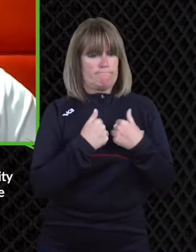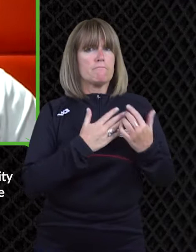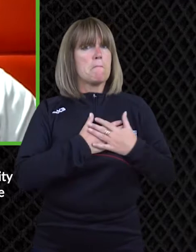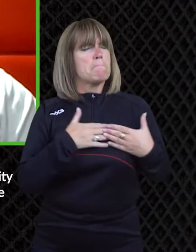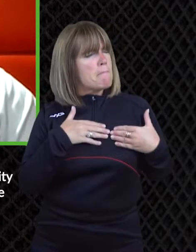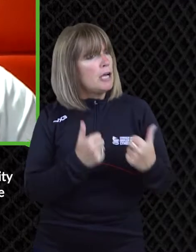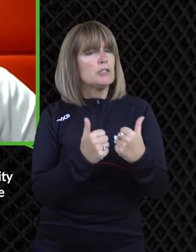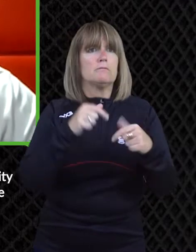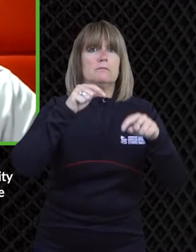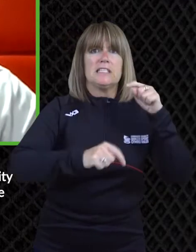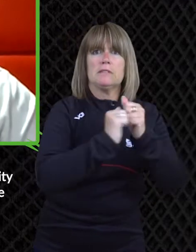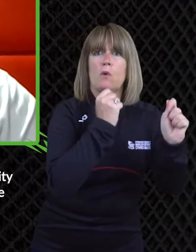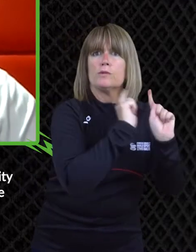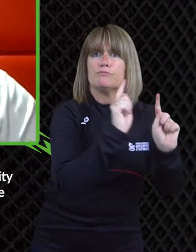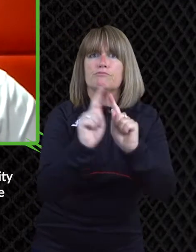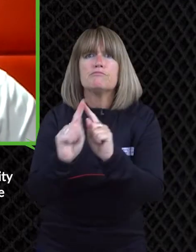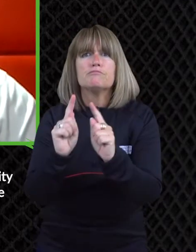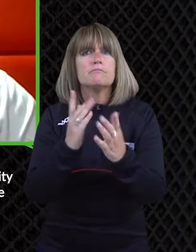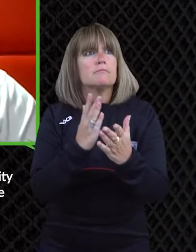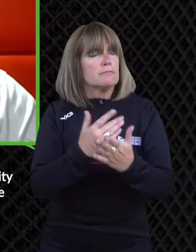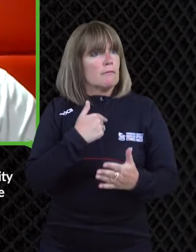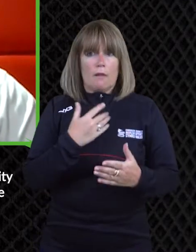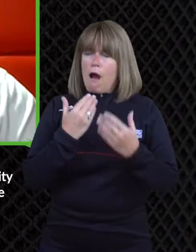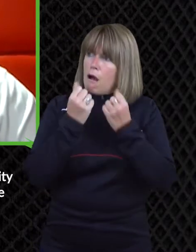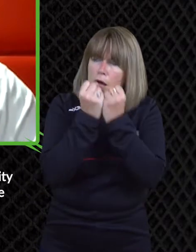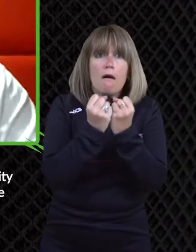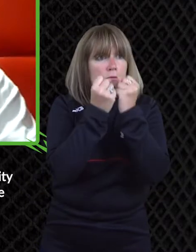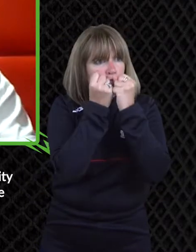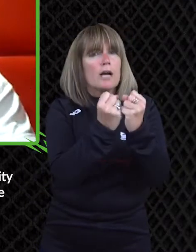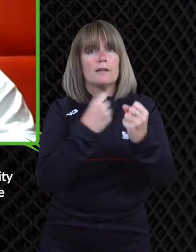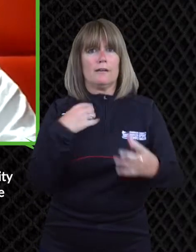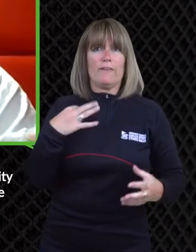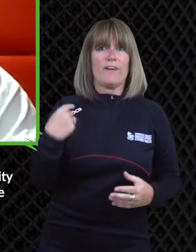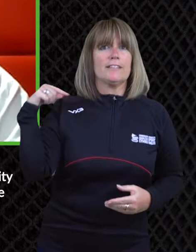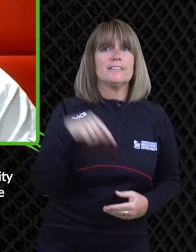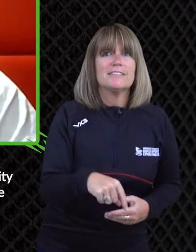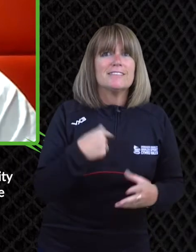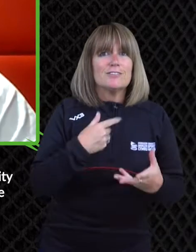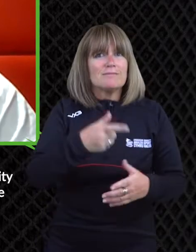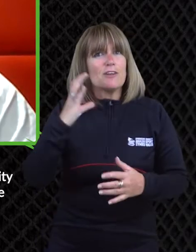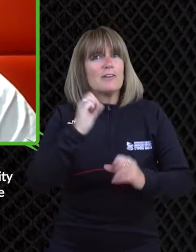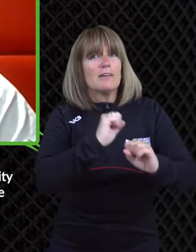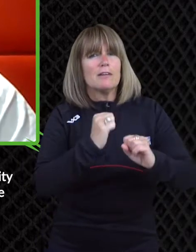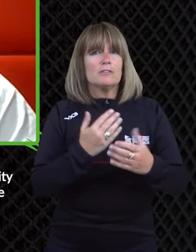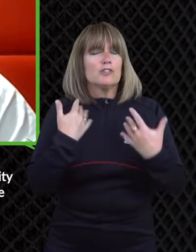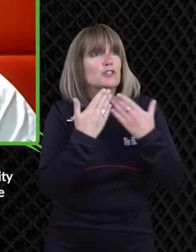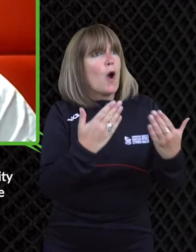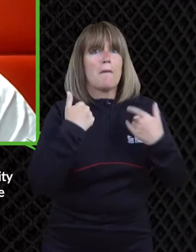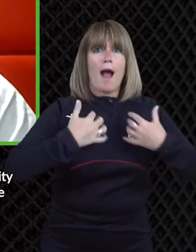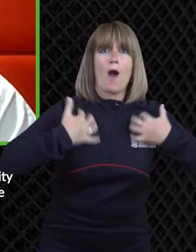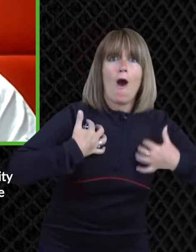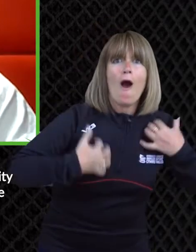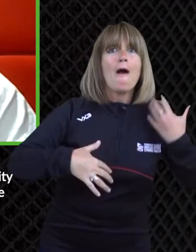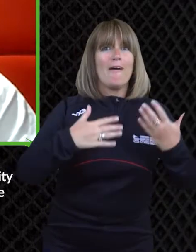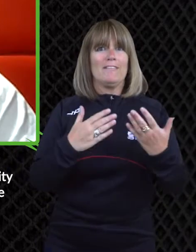um and that's why i'm really passionate about disability sport and that's why i'm very privileged to um be able to come on this podcast